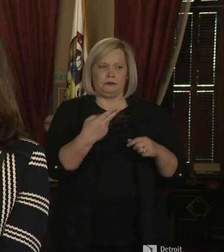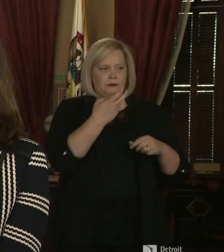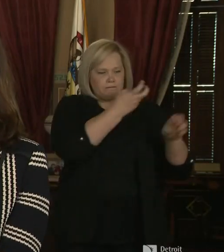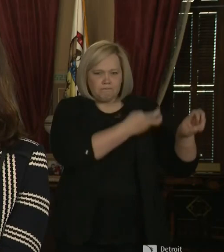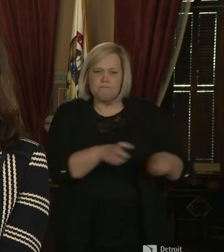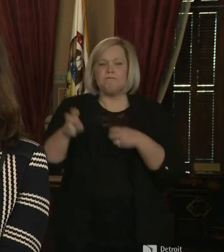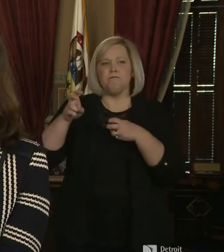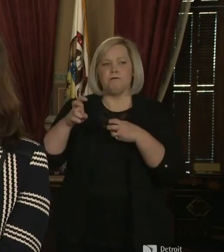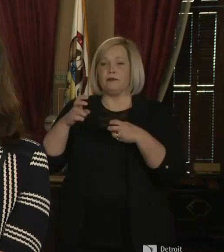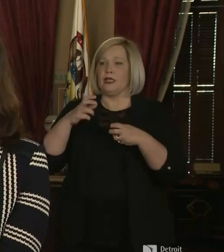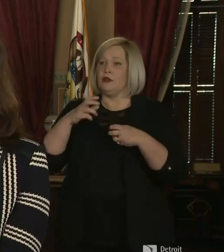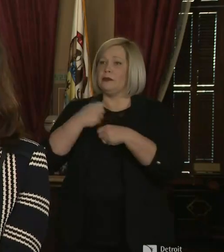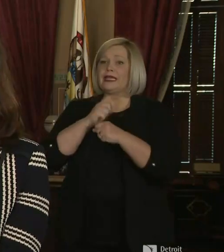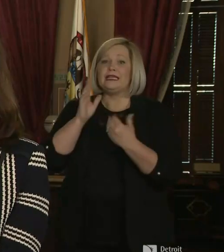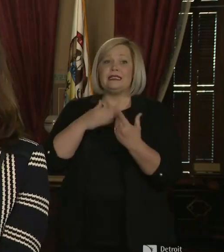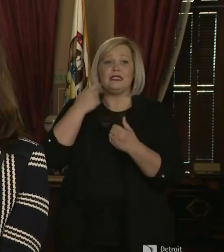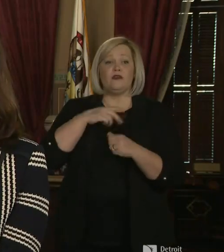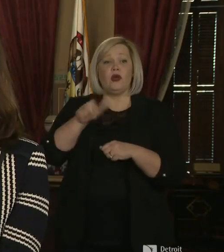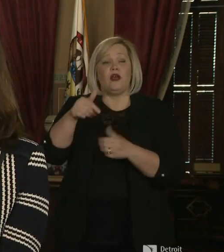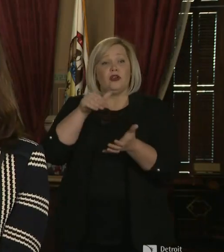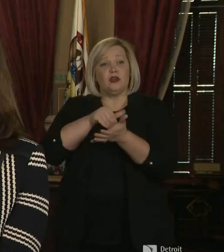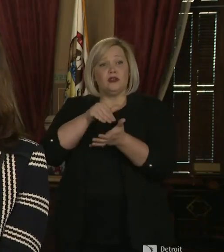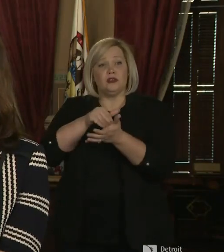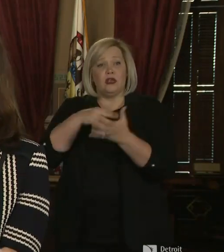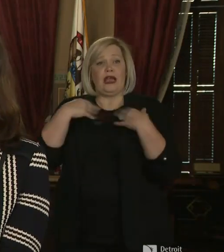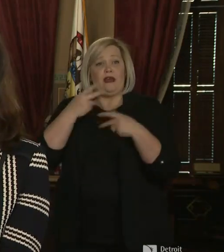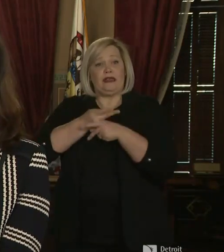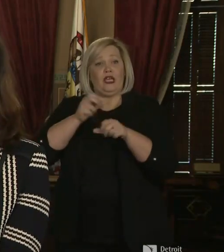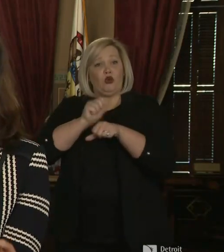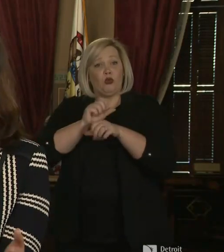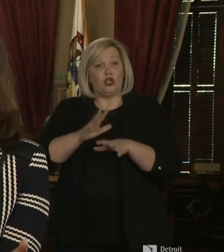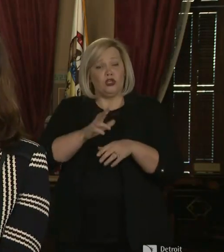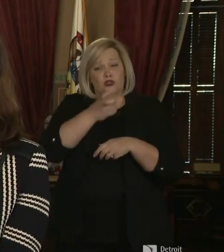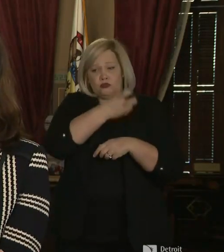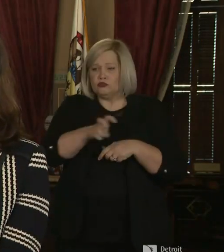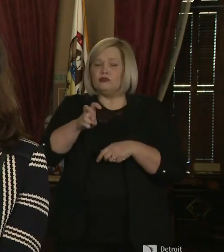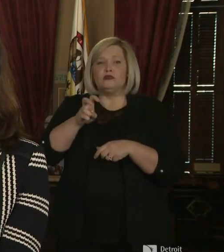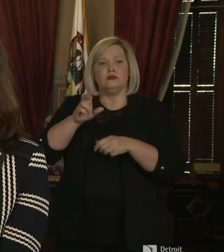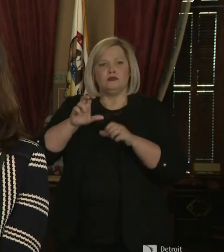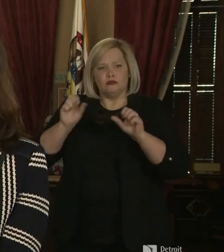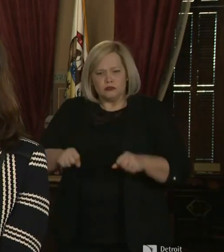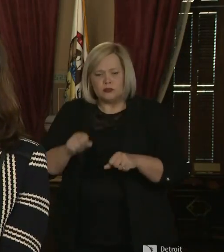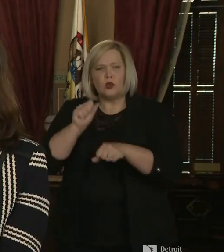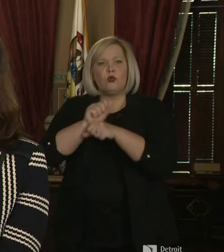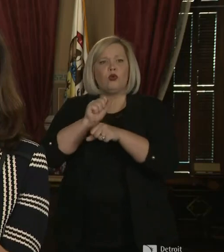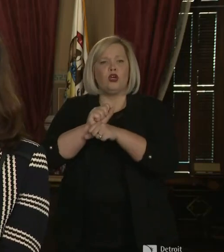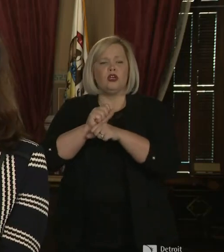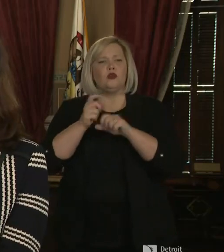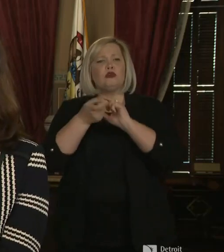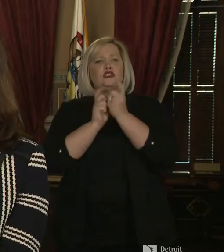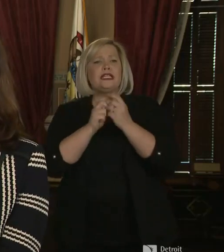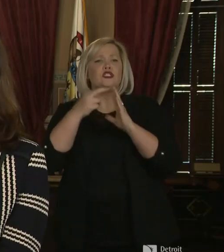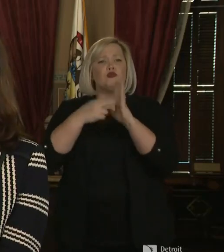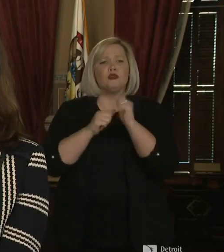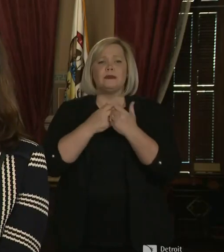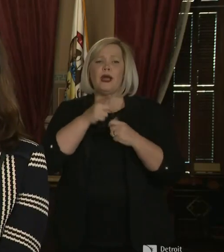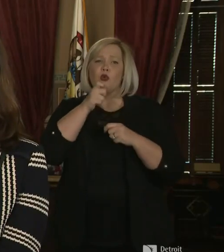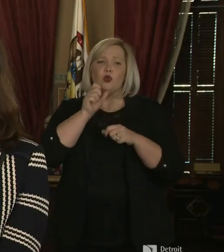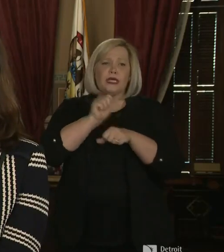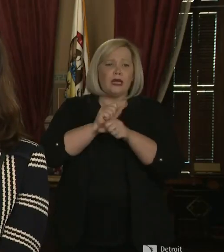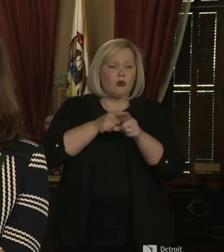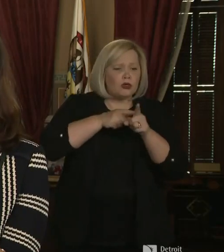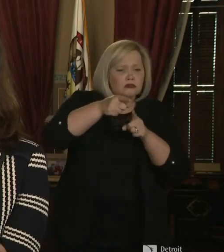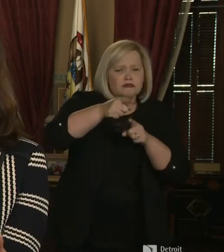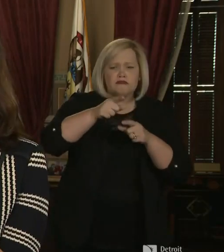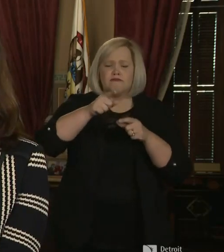health care to join our ranks to ensure that scope of practice issues and and the usual questions that preclude people from